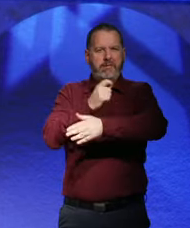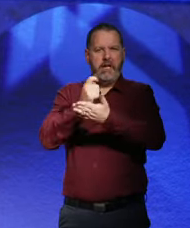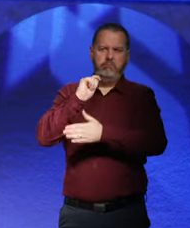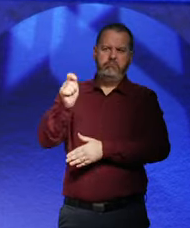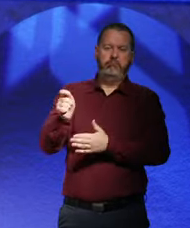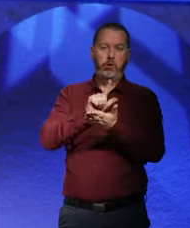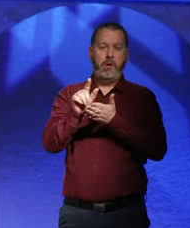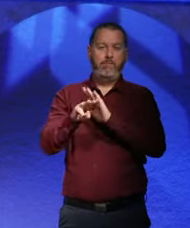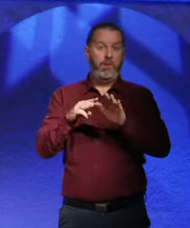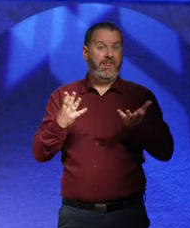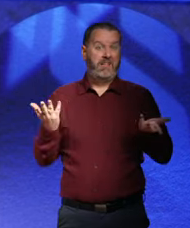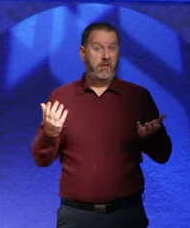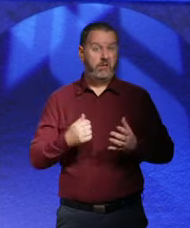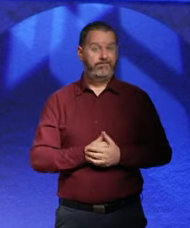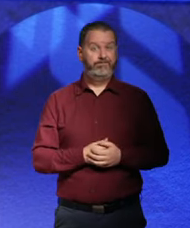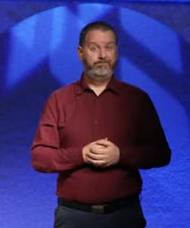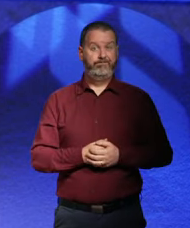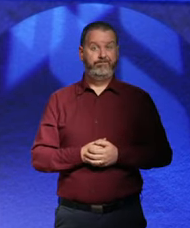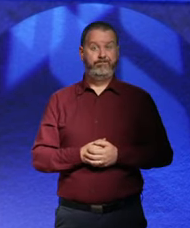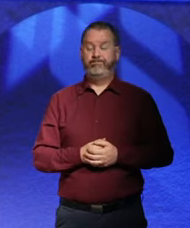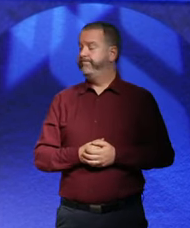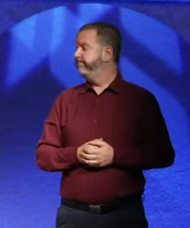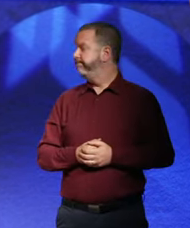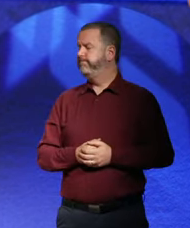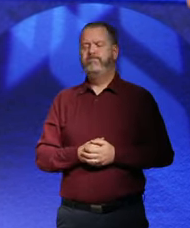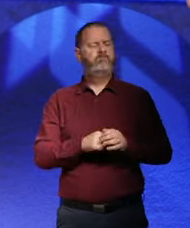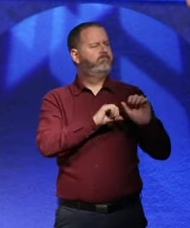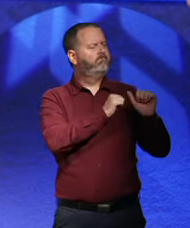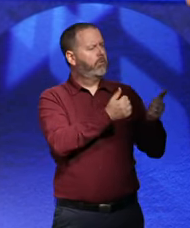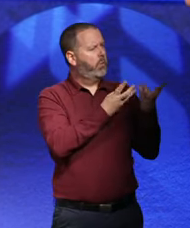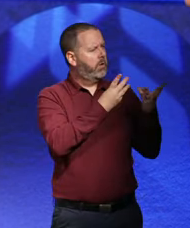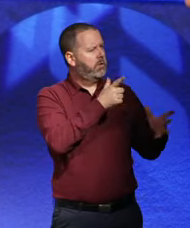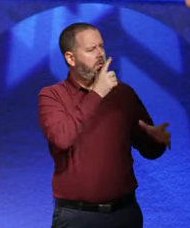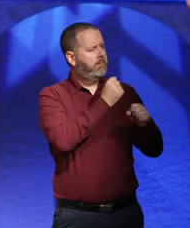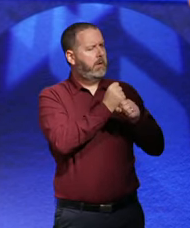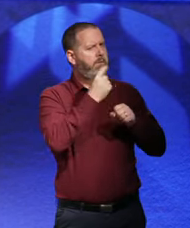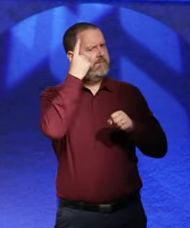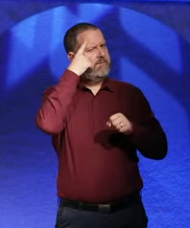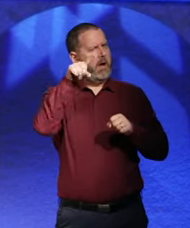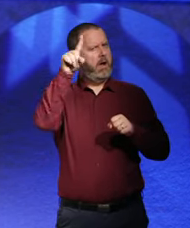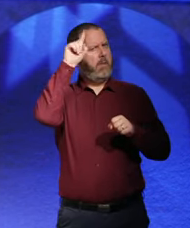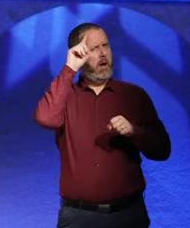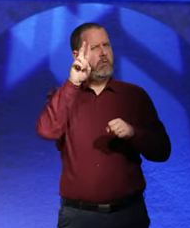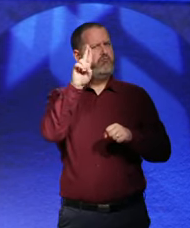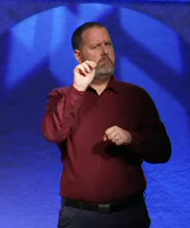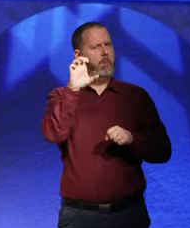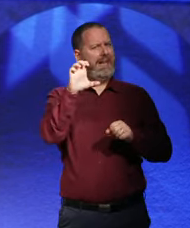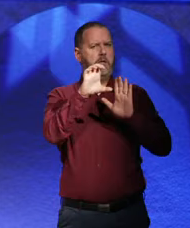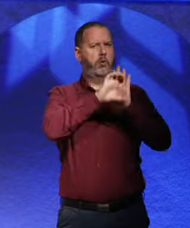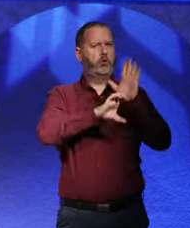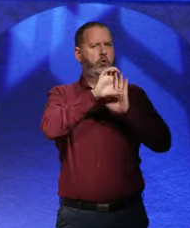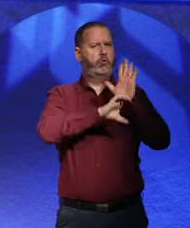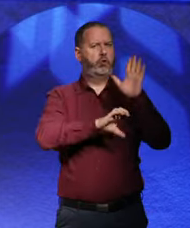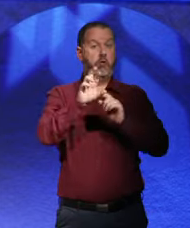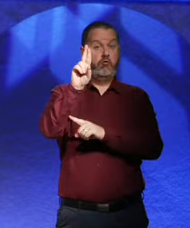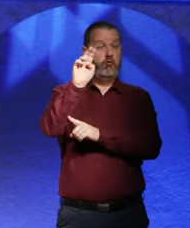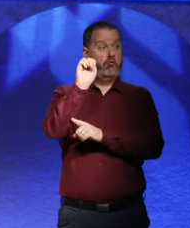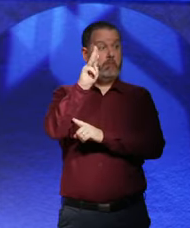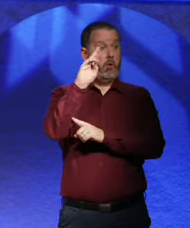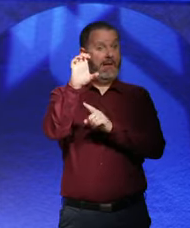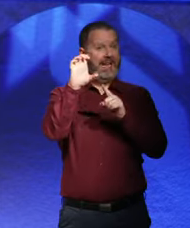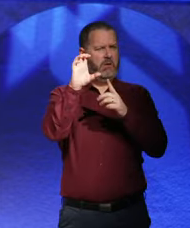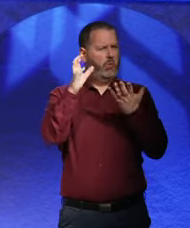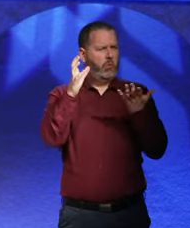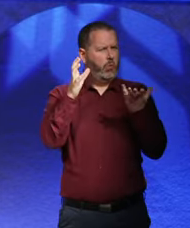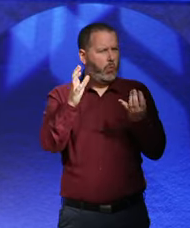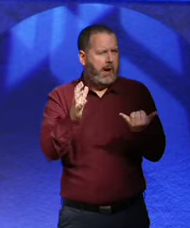this. So the Constitution, I want to ask, why a republic? I mean, they were free to choose that. It